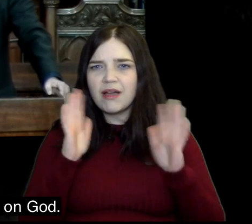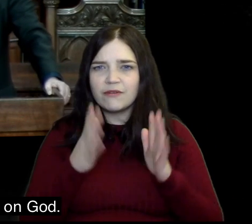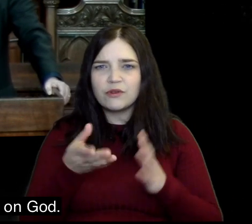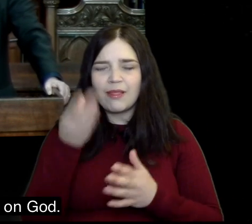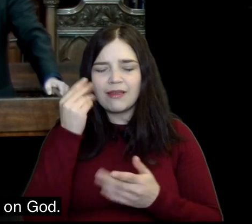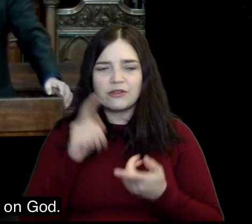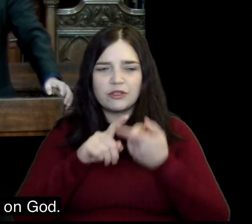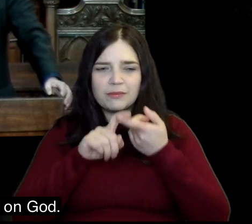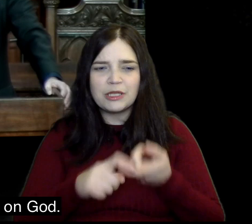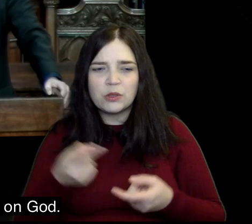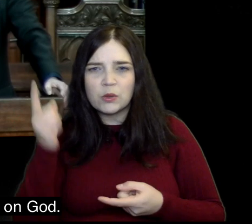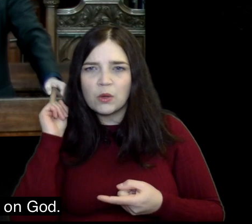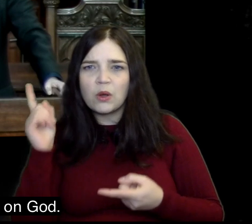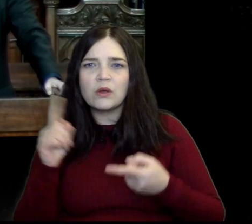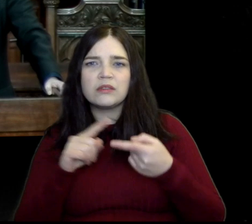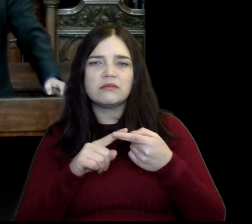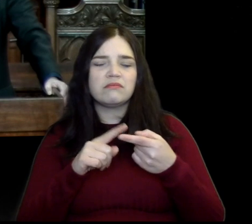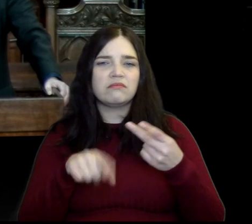much to learn